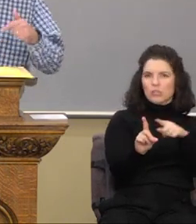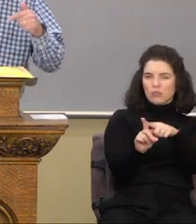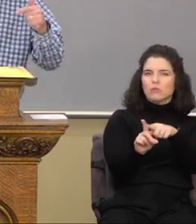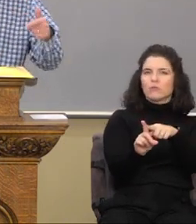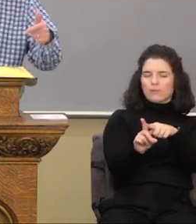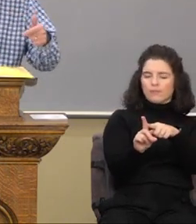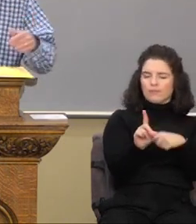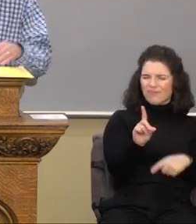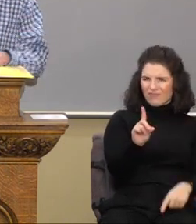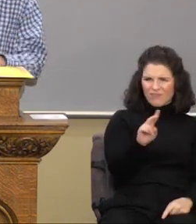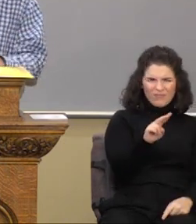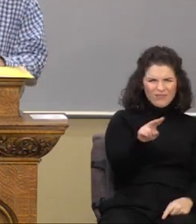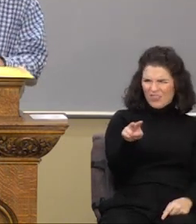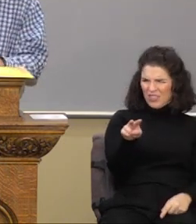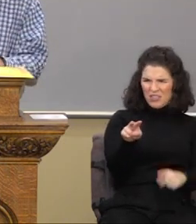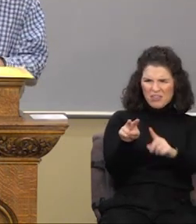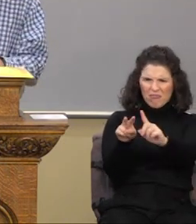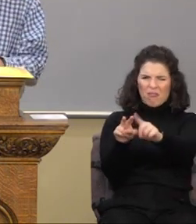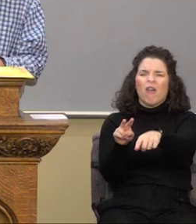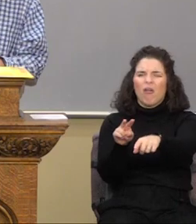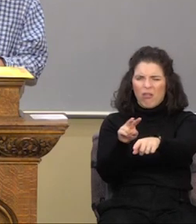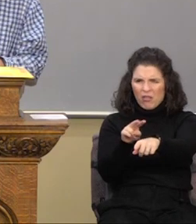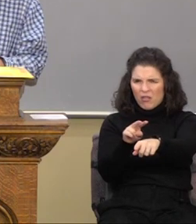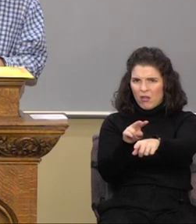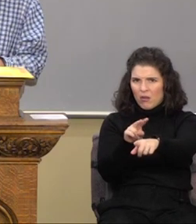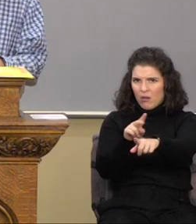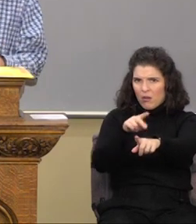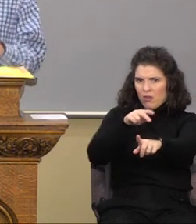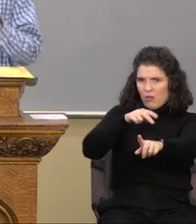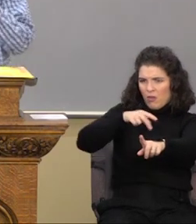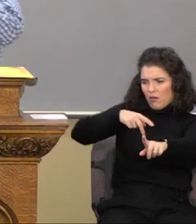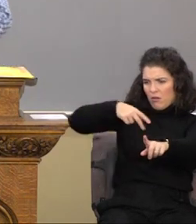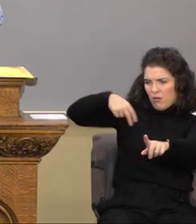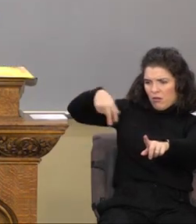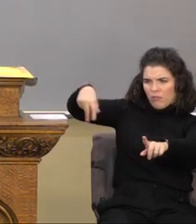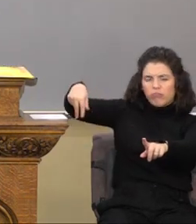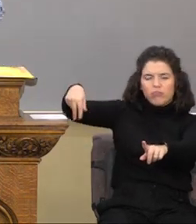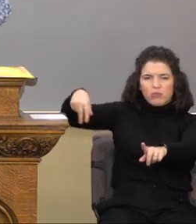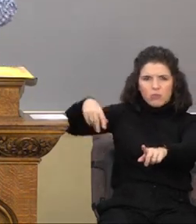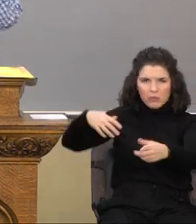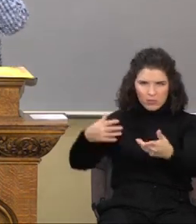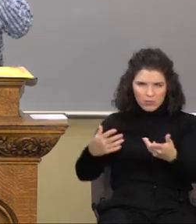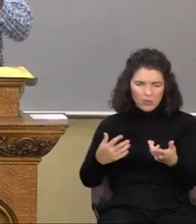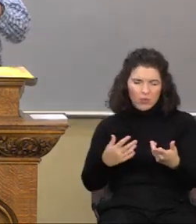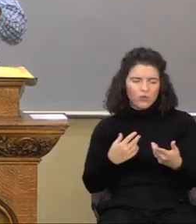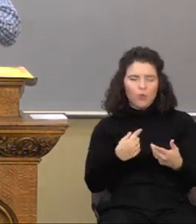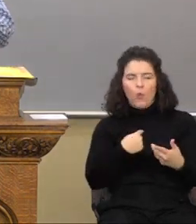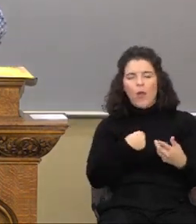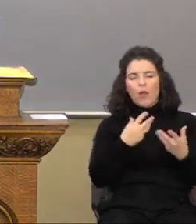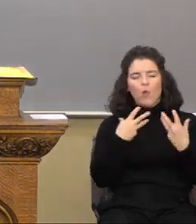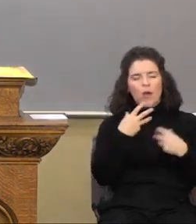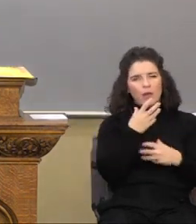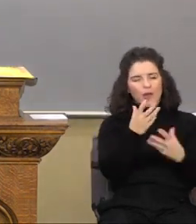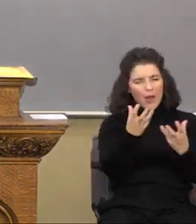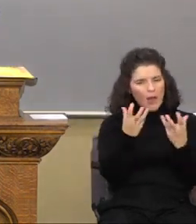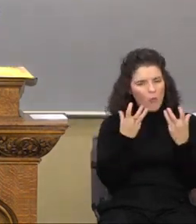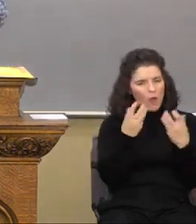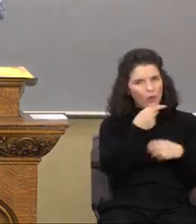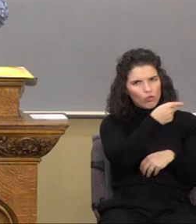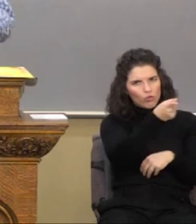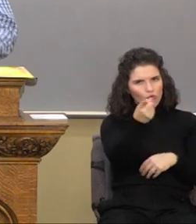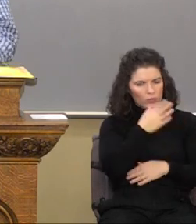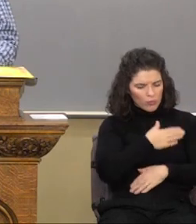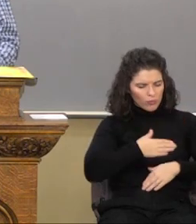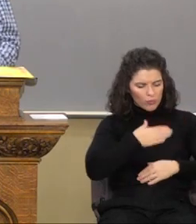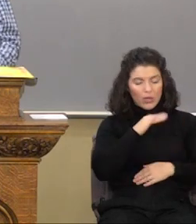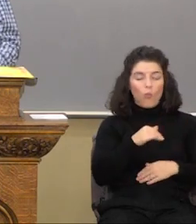he passed on the other what? So, here you have, so I want you to appreciate this. What did